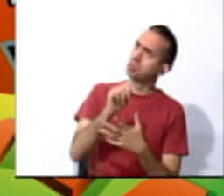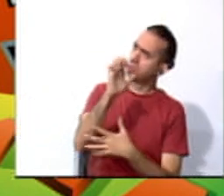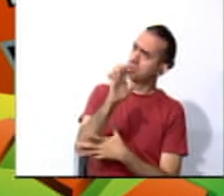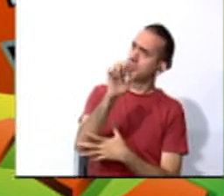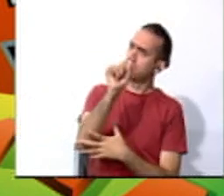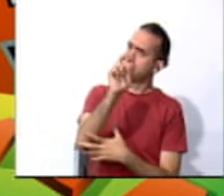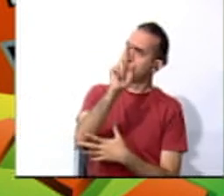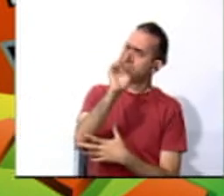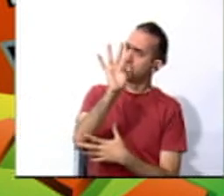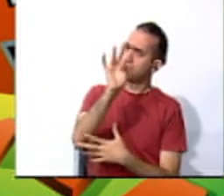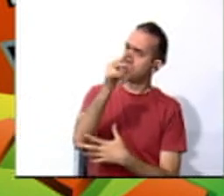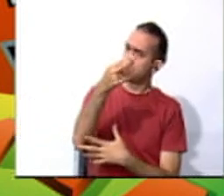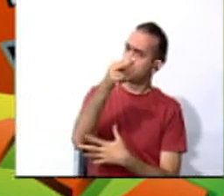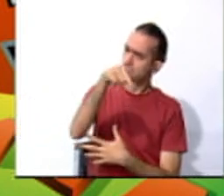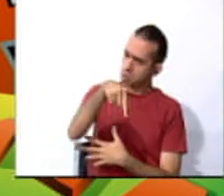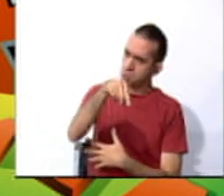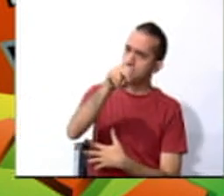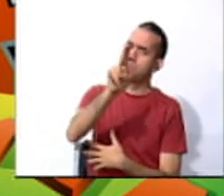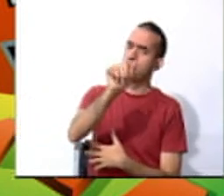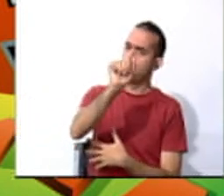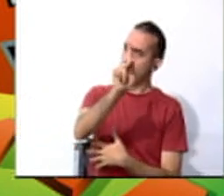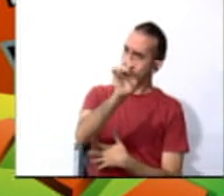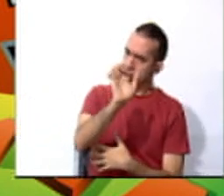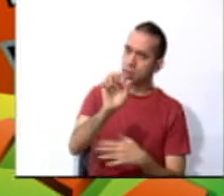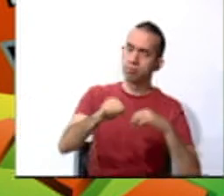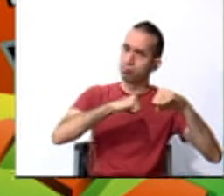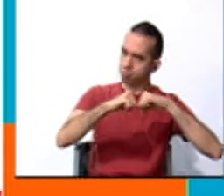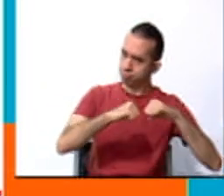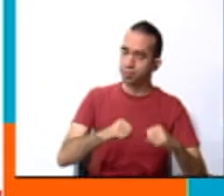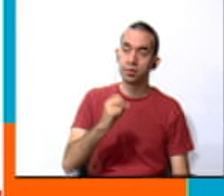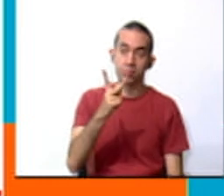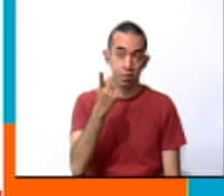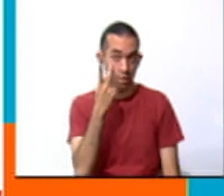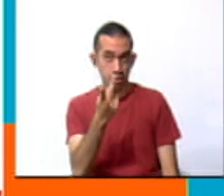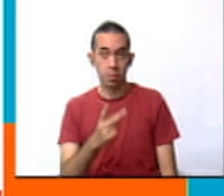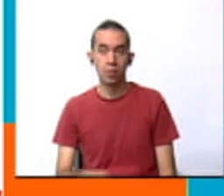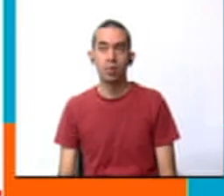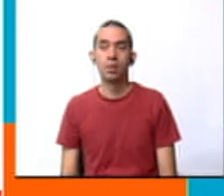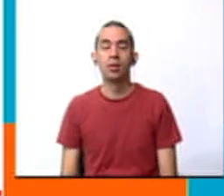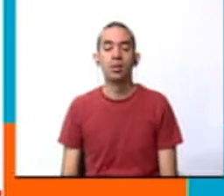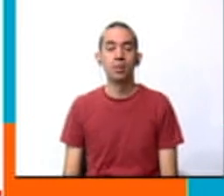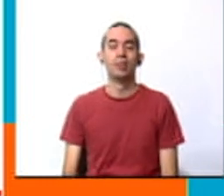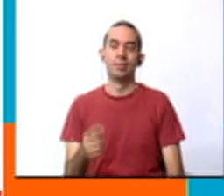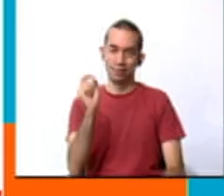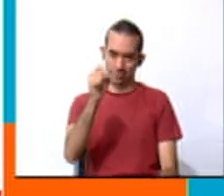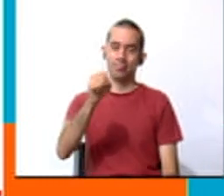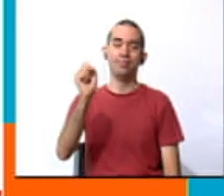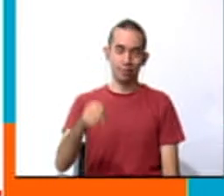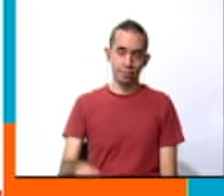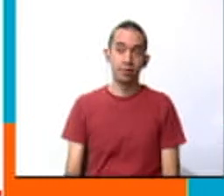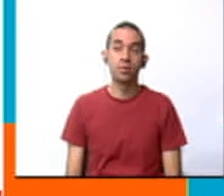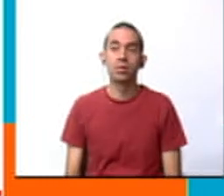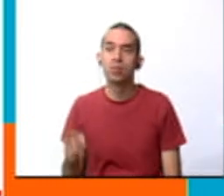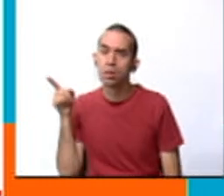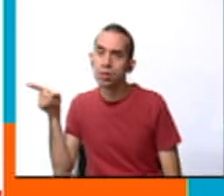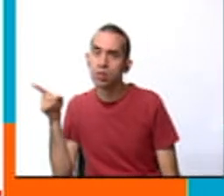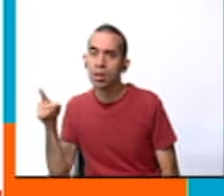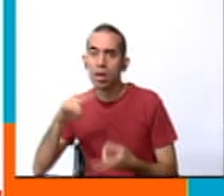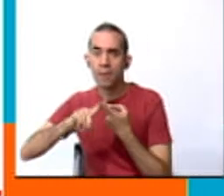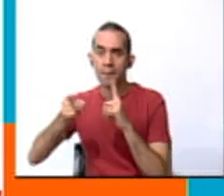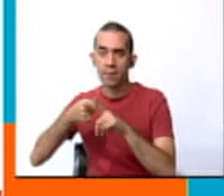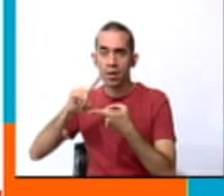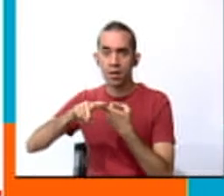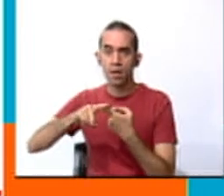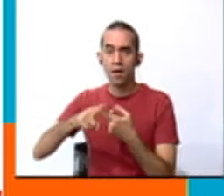an earthquake. Mm-hmm. Okay. Let's see. Let's Yes. Oh, and we have this friend,